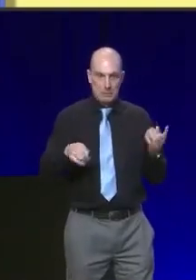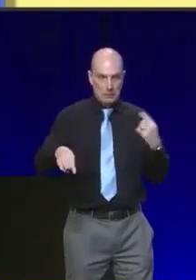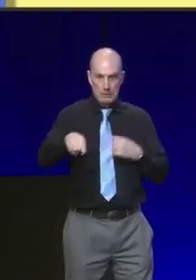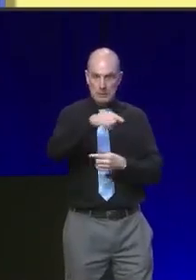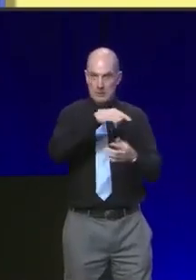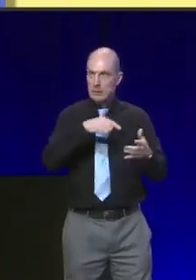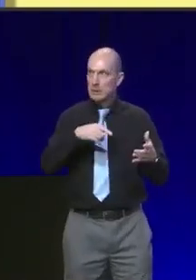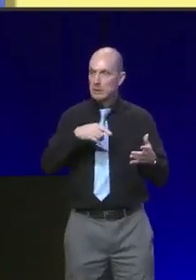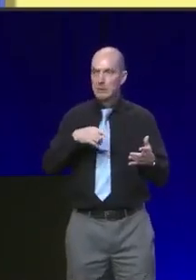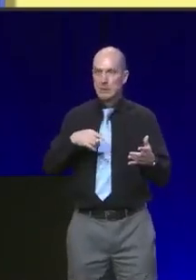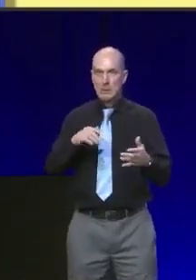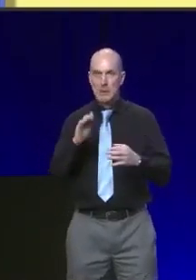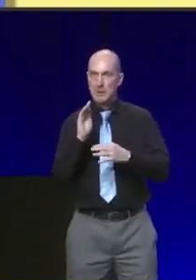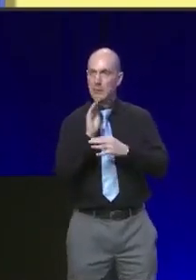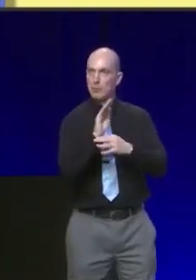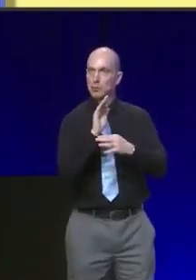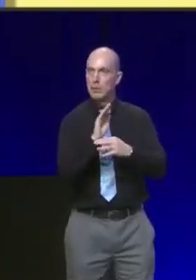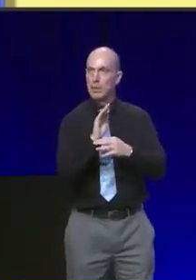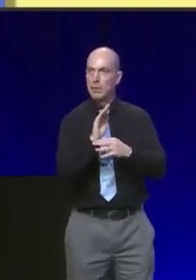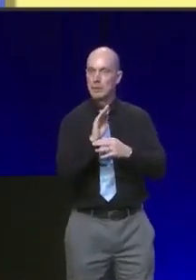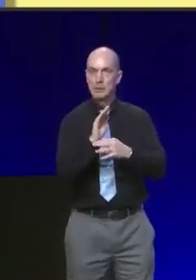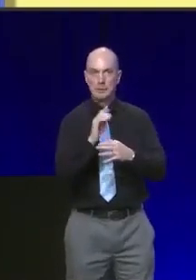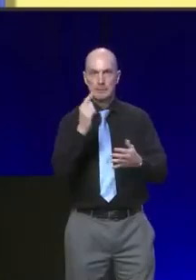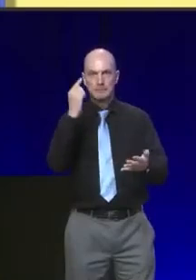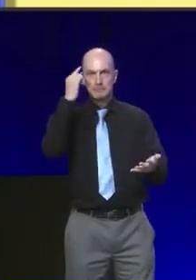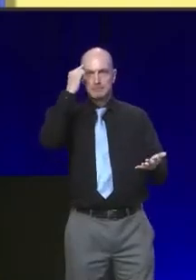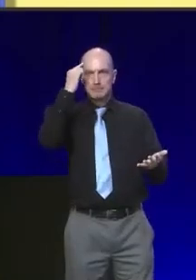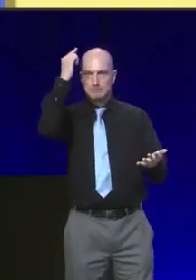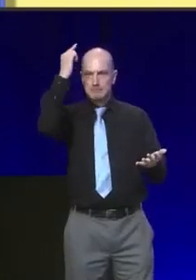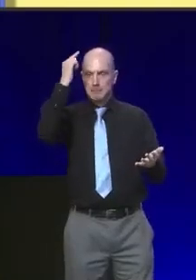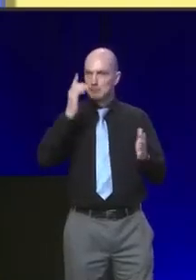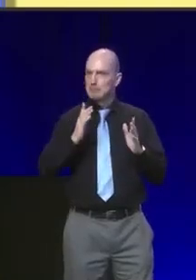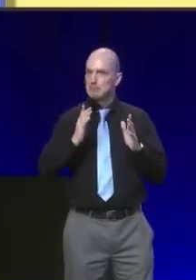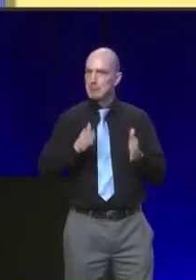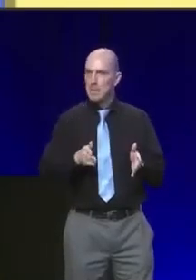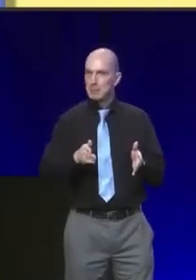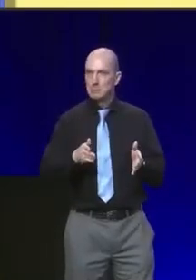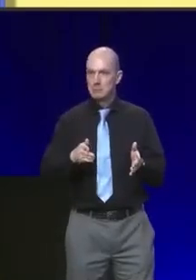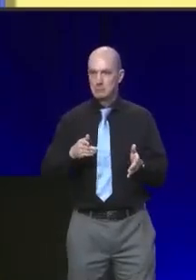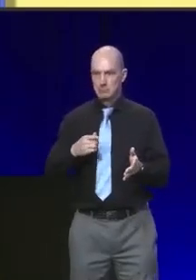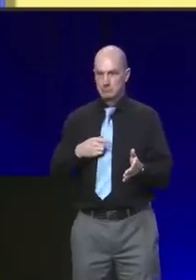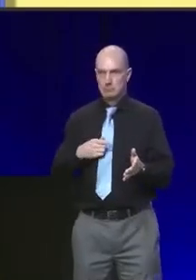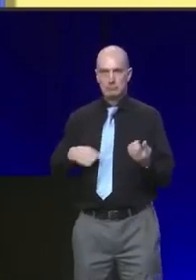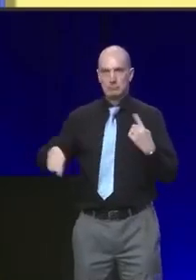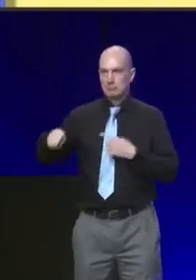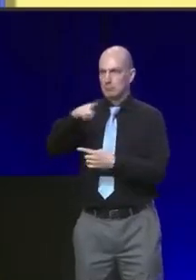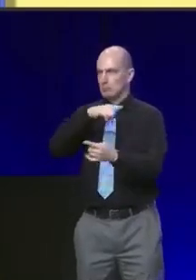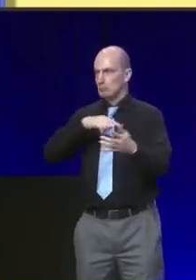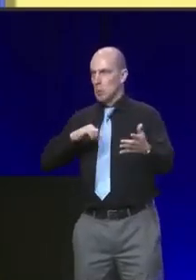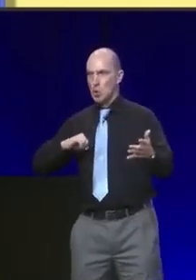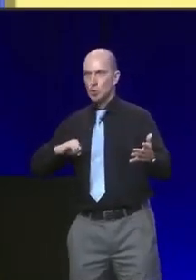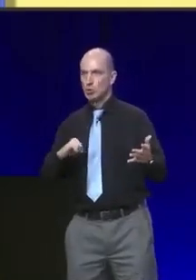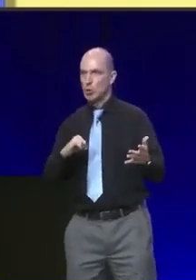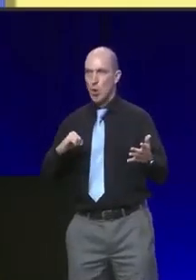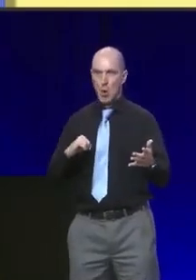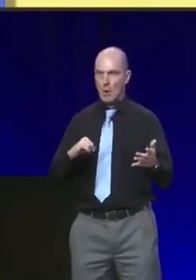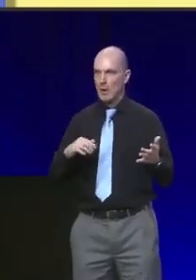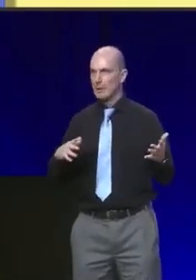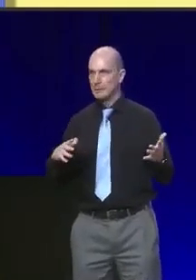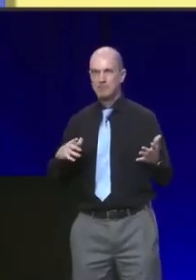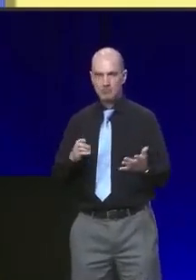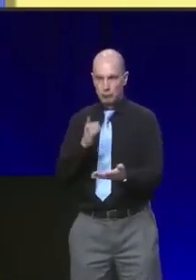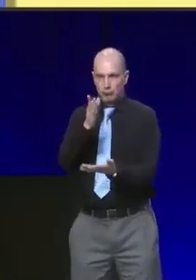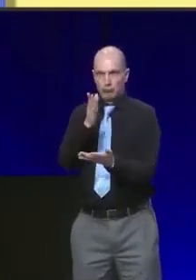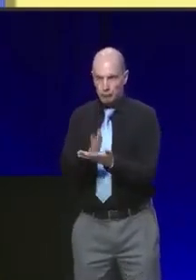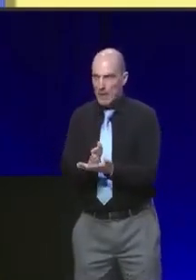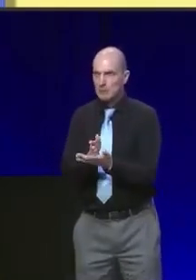to the world of tomorrow. I have complete faith in the people of Scotland to take the right decisions about their future. If we